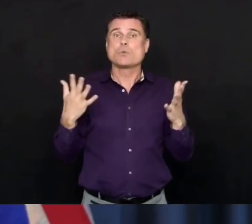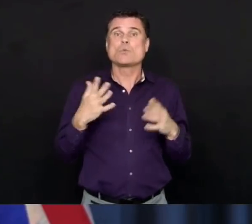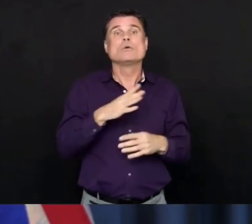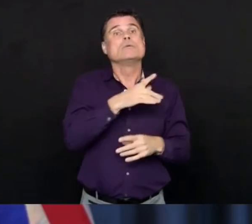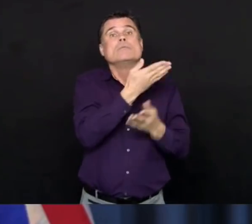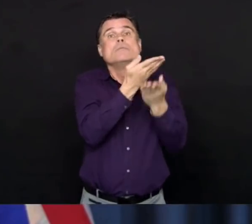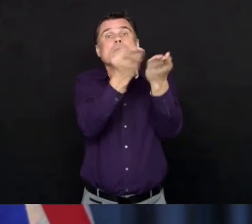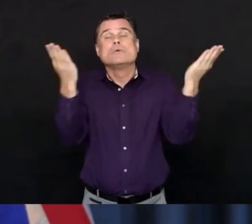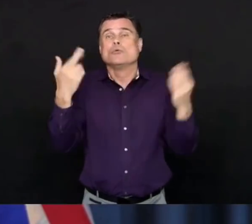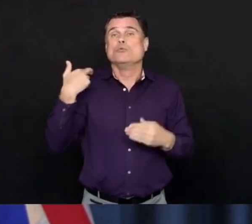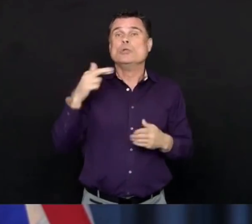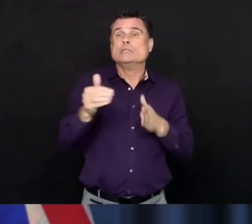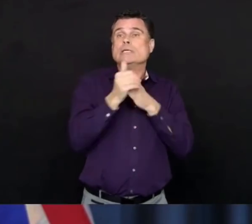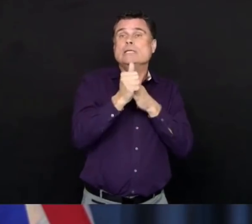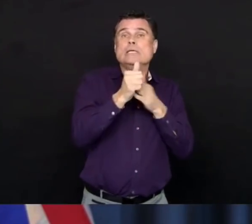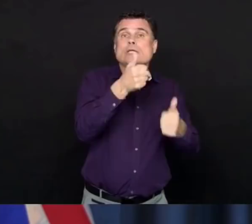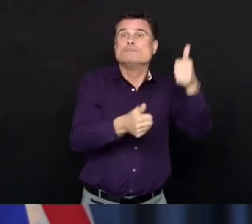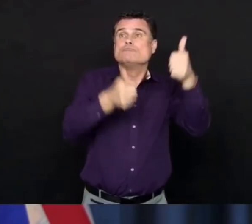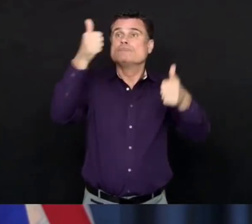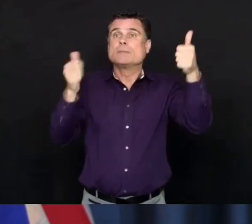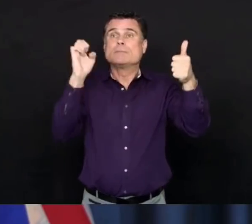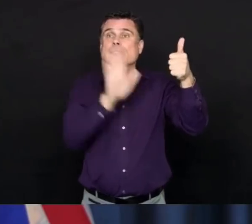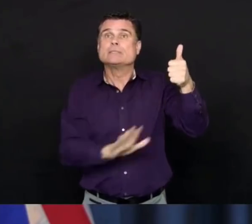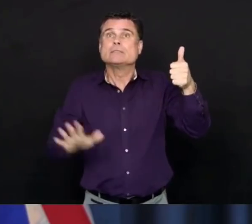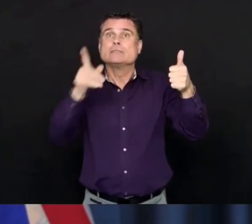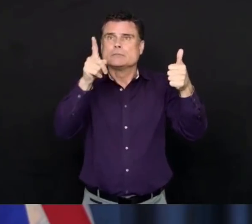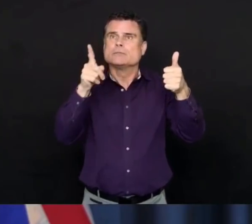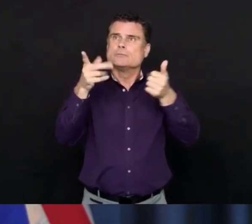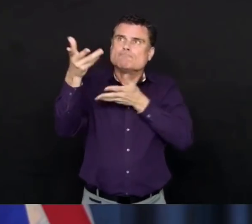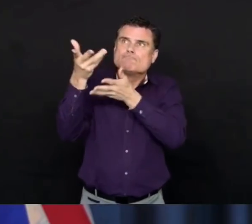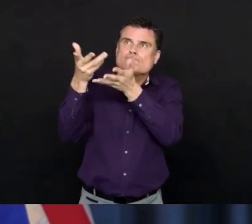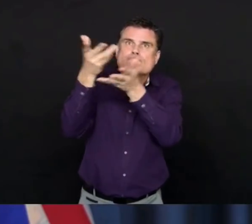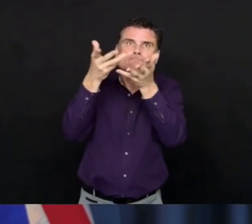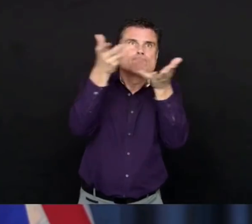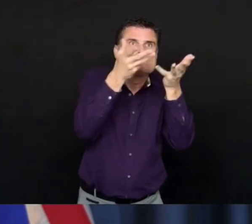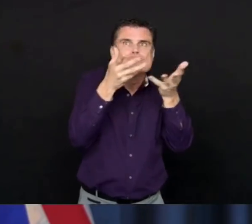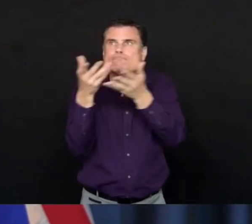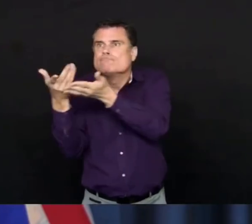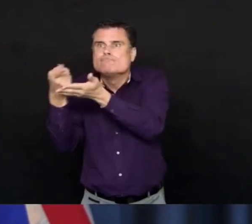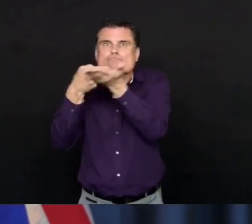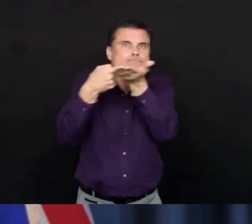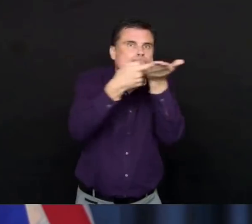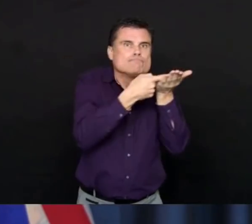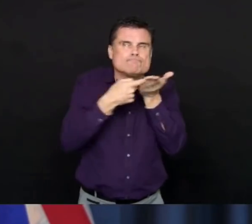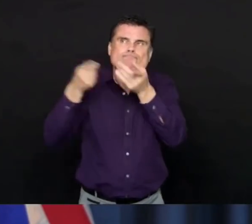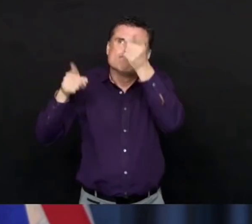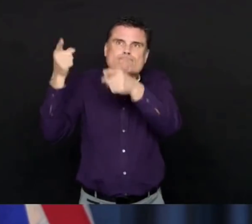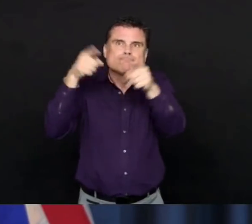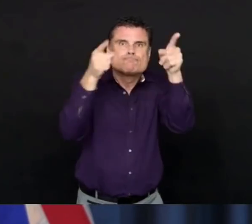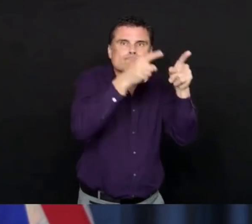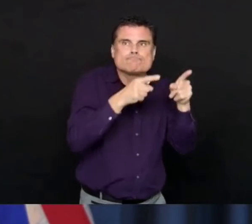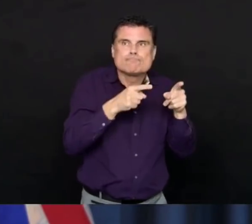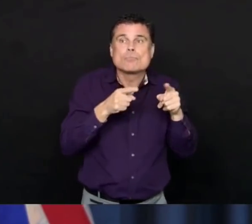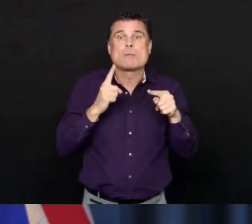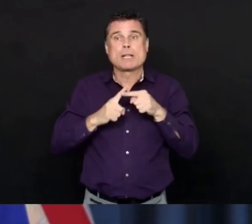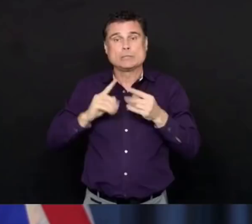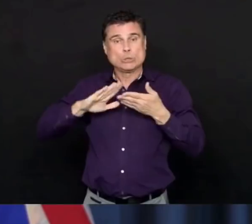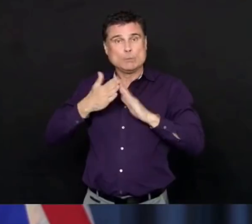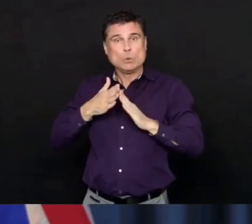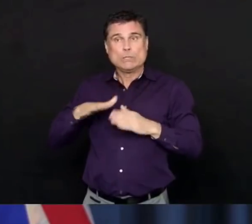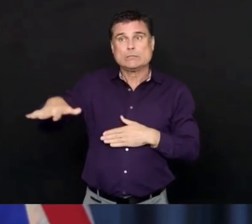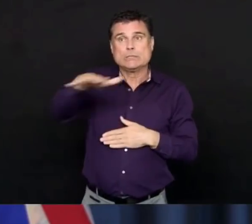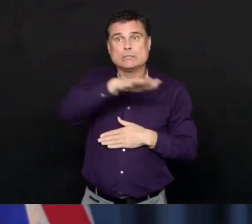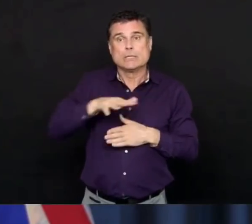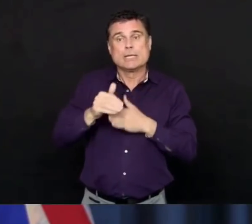morning, are also community leaders and people that we look to for guidance at these times when we're in crises, but also